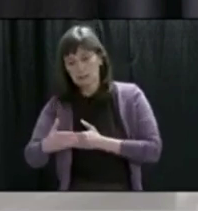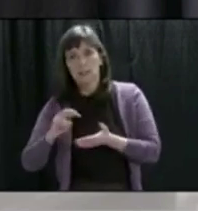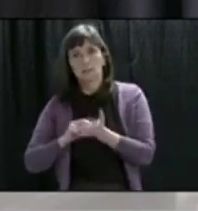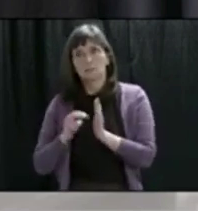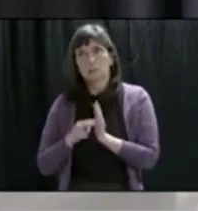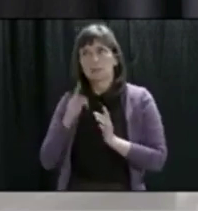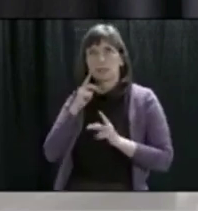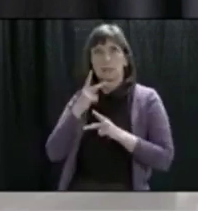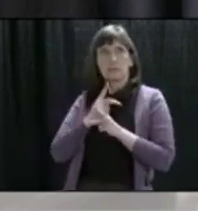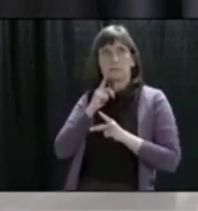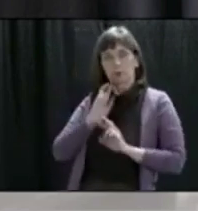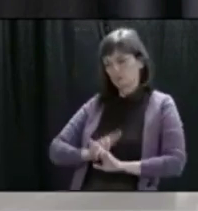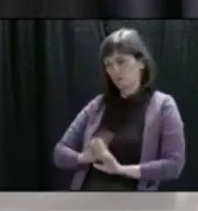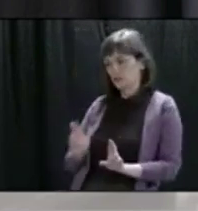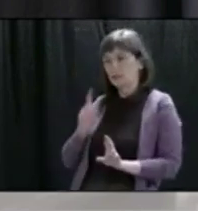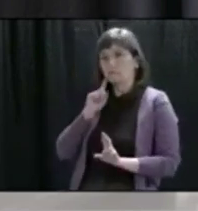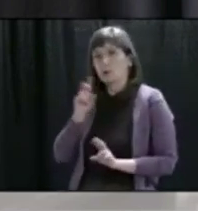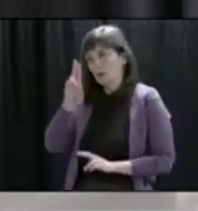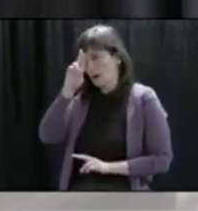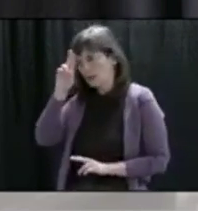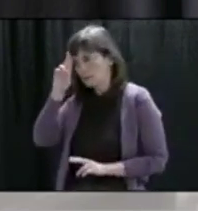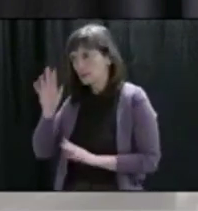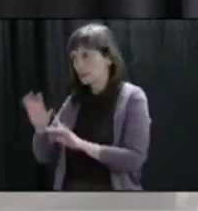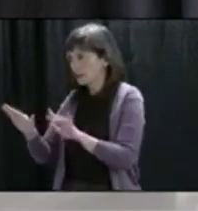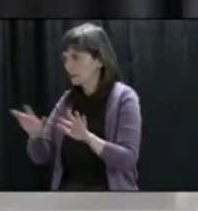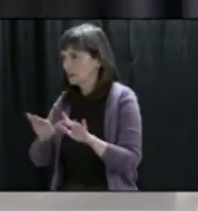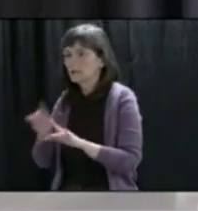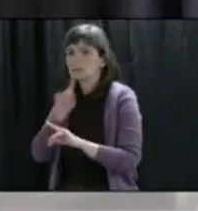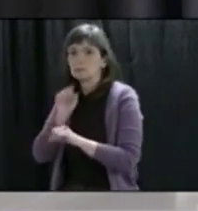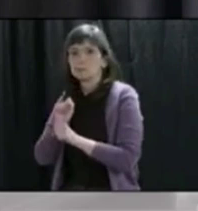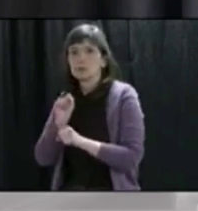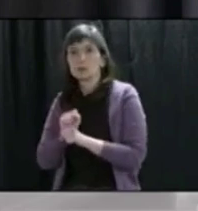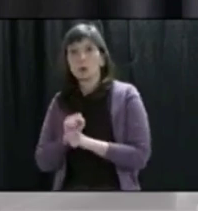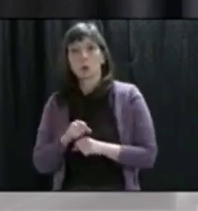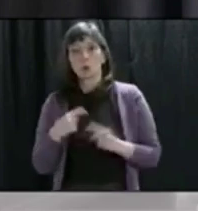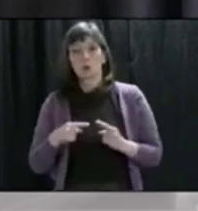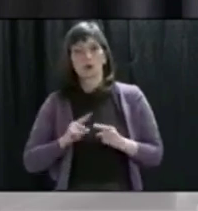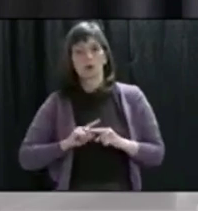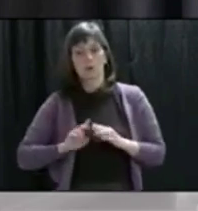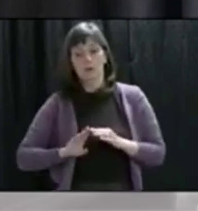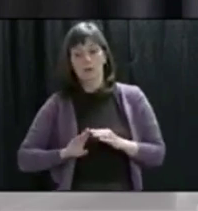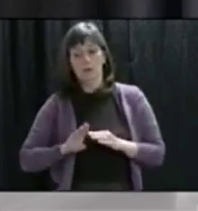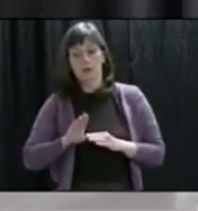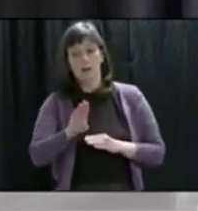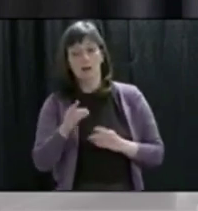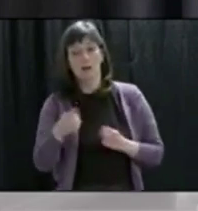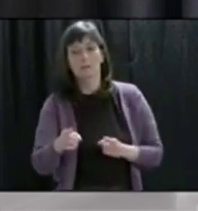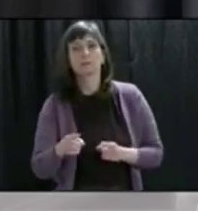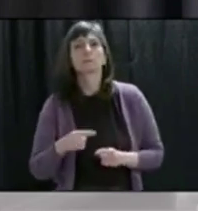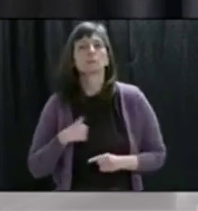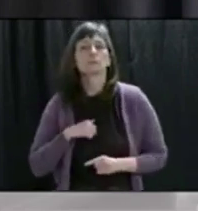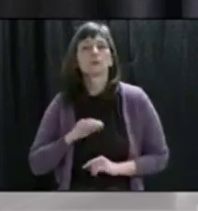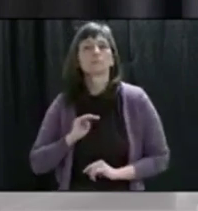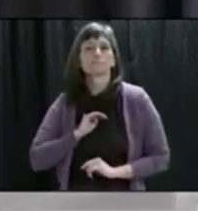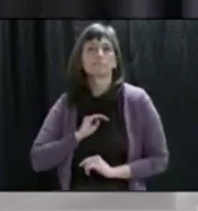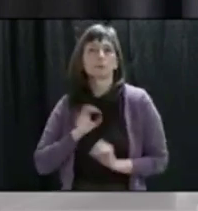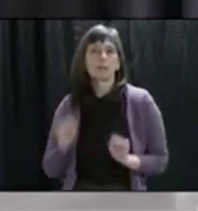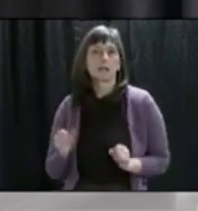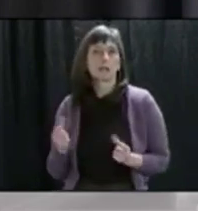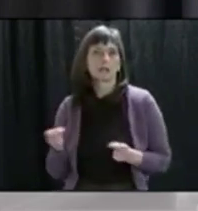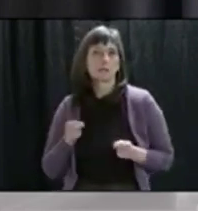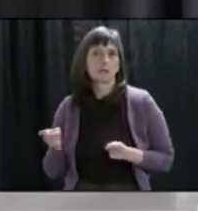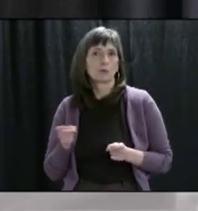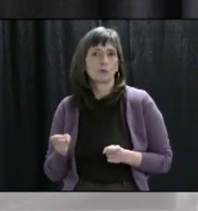capacity is ready, as ready as it can be, for when the surge arrives. The problem with models is that